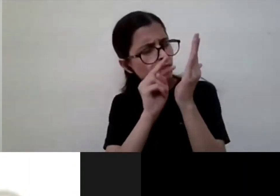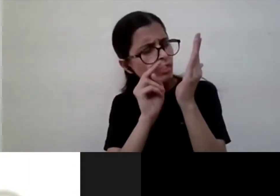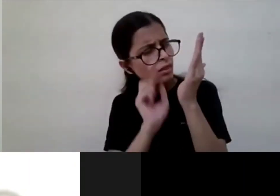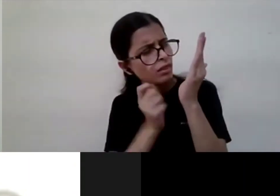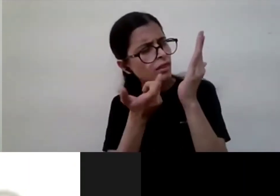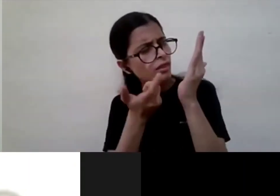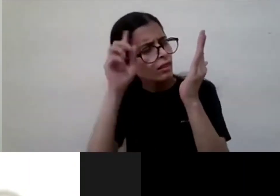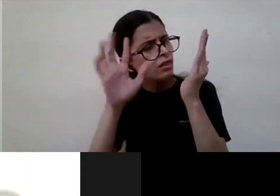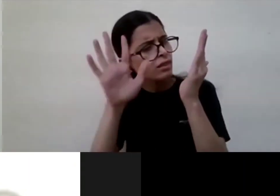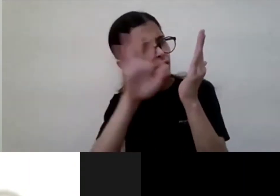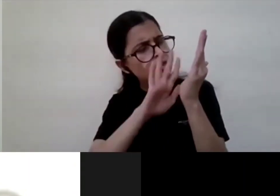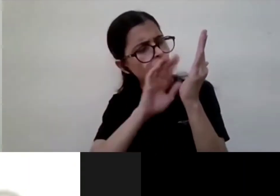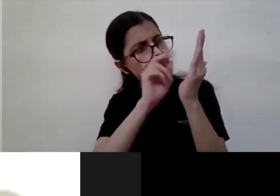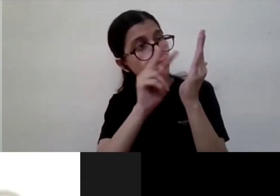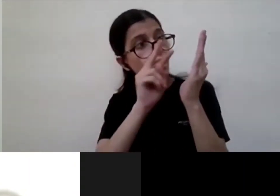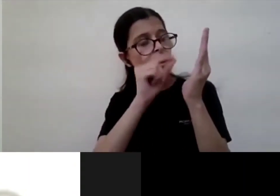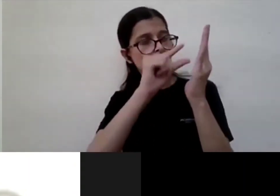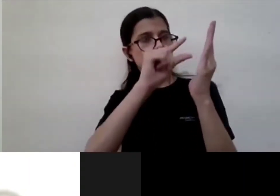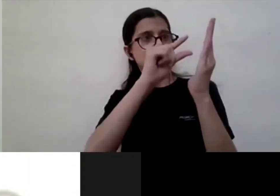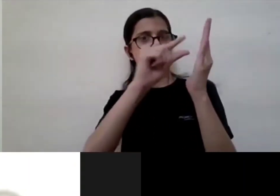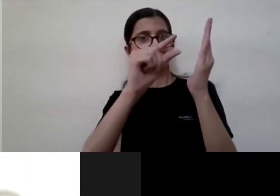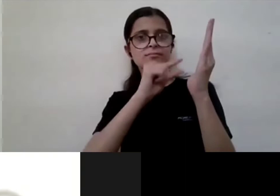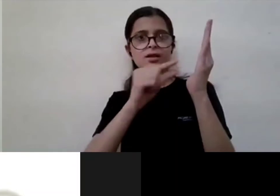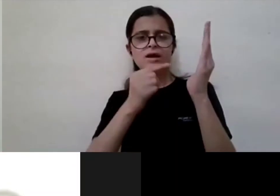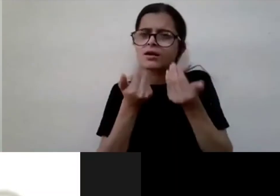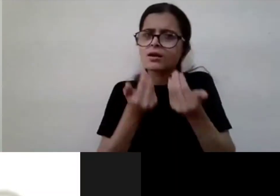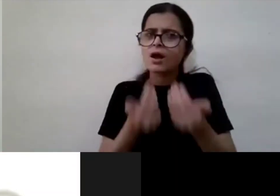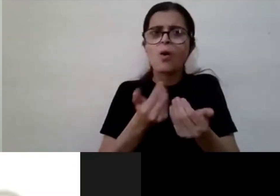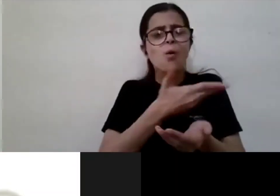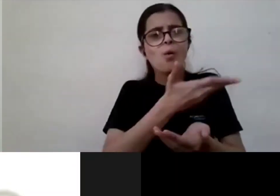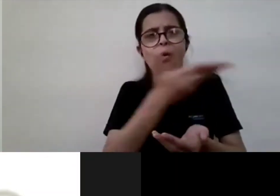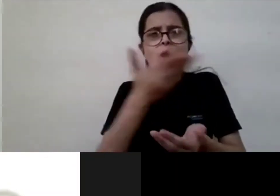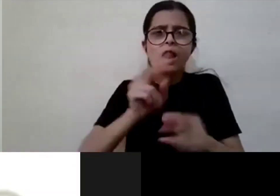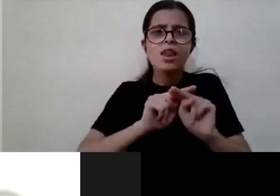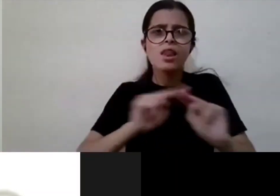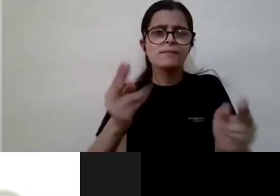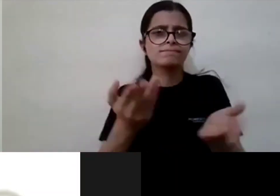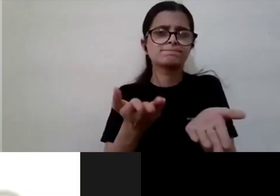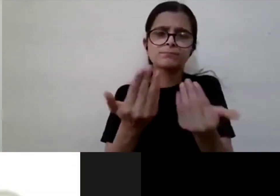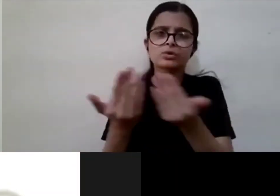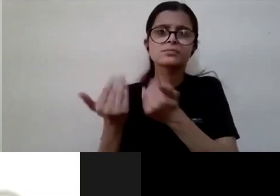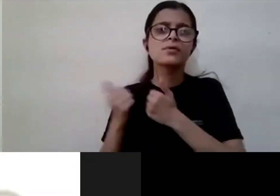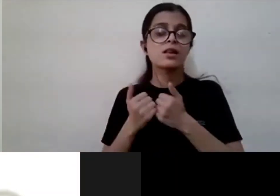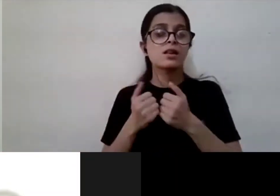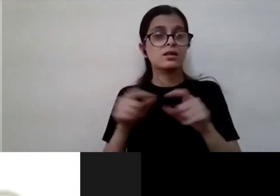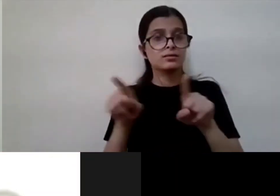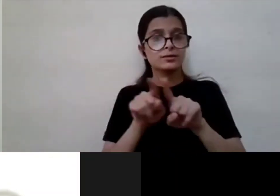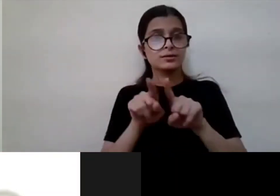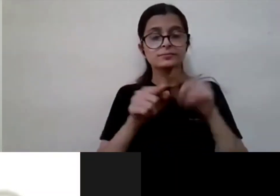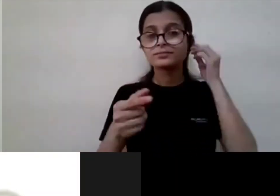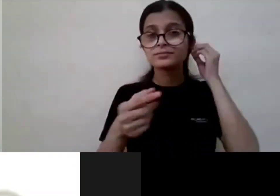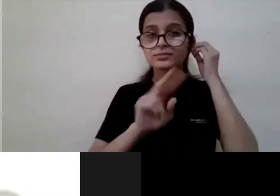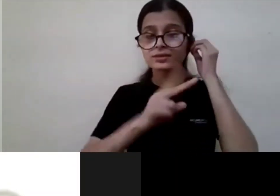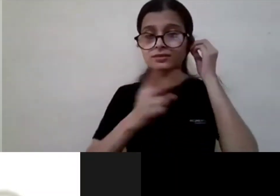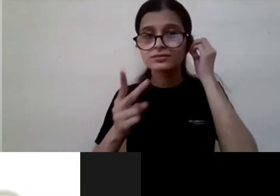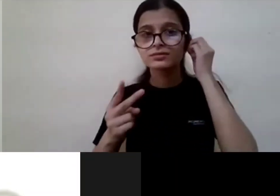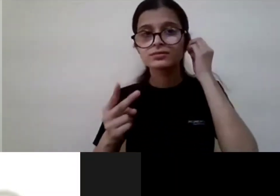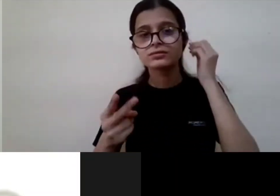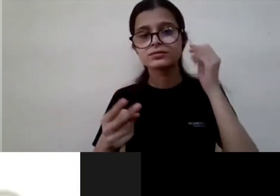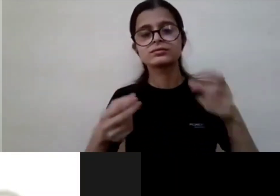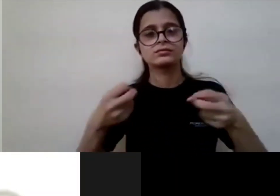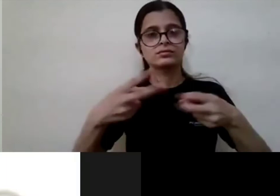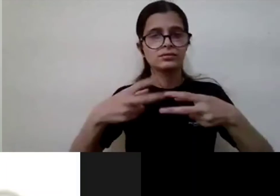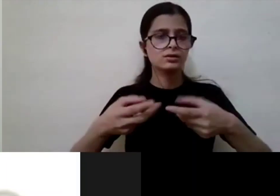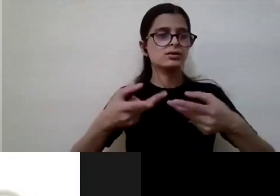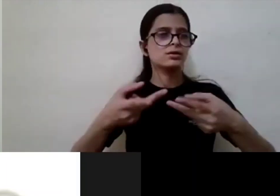actually all that is actually possible today so and and one of the examples that i gave is that you know at one